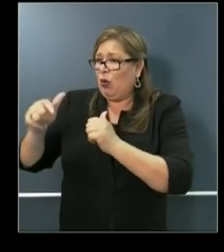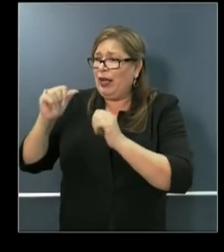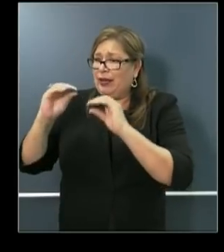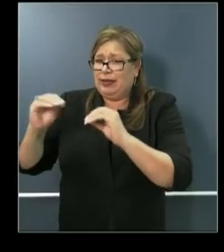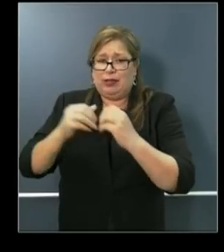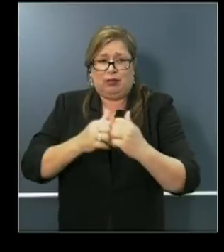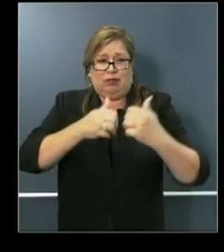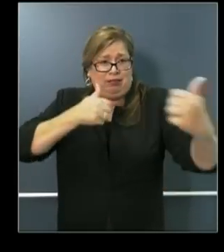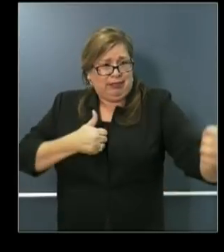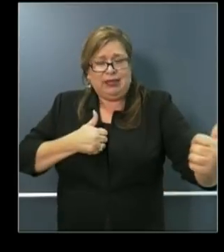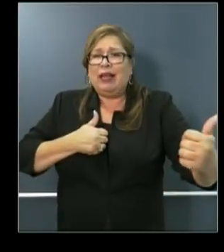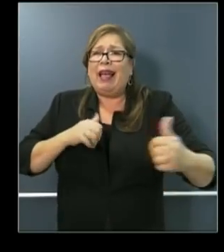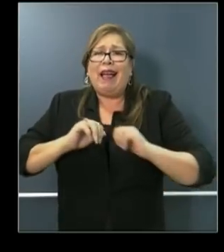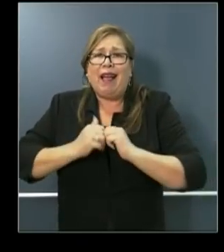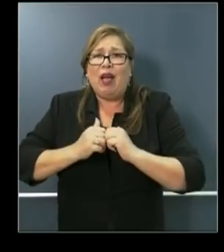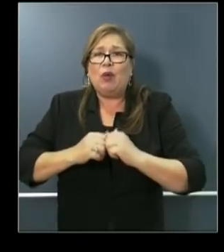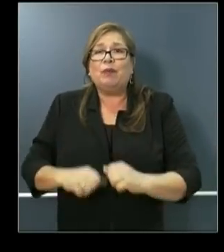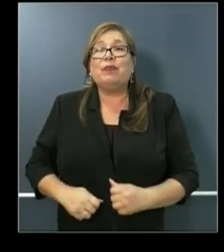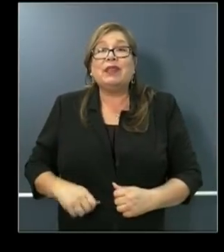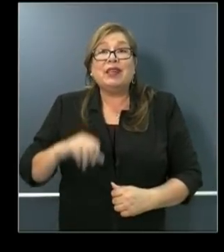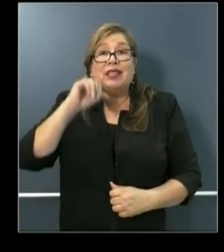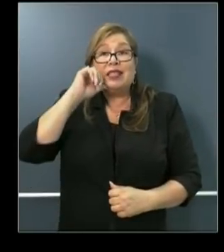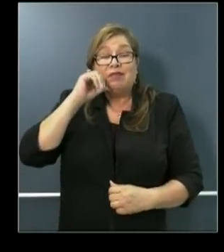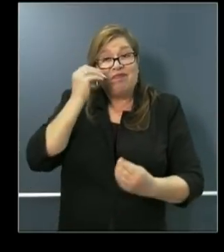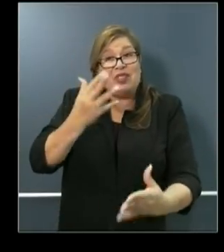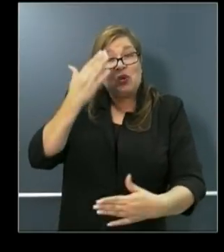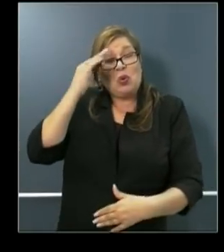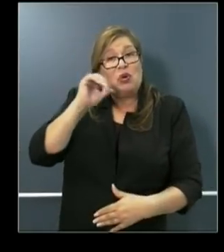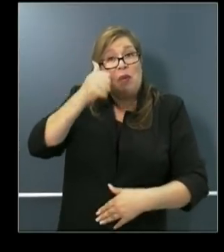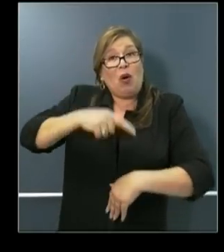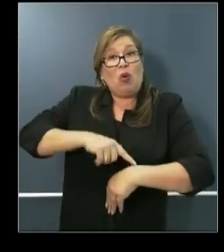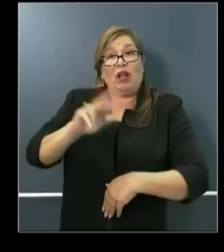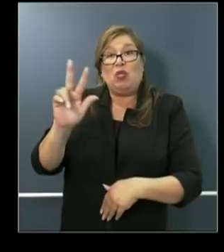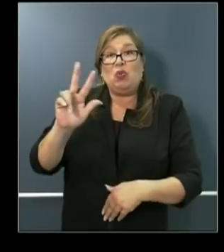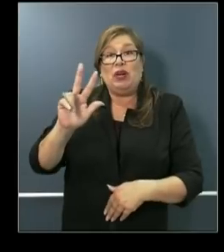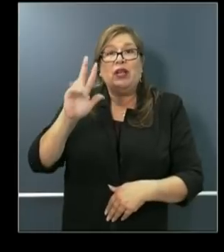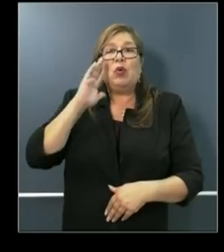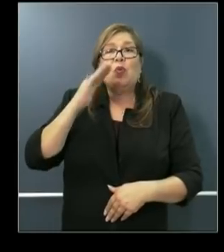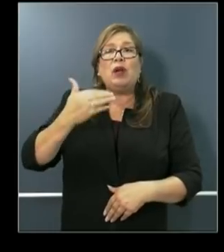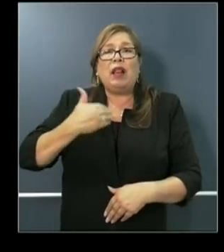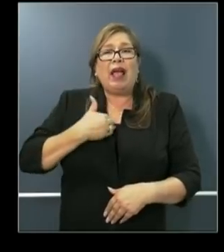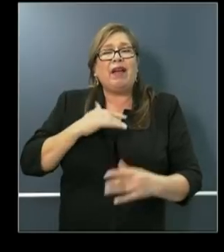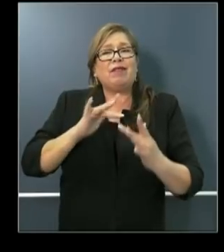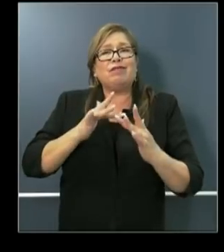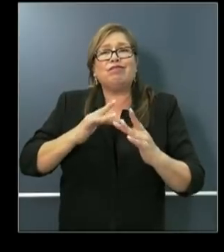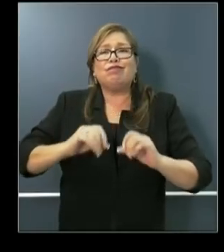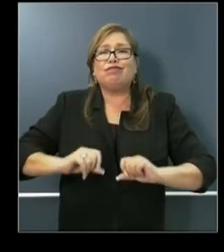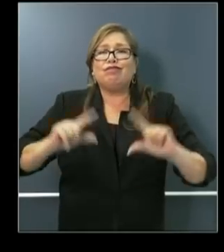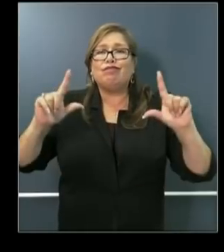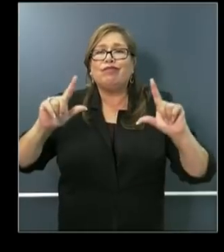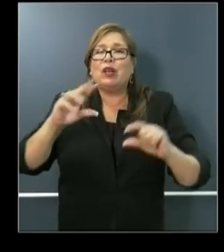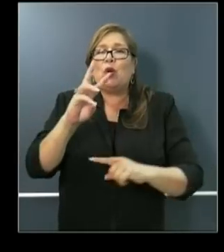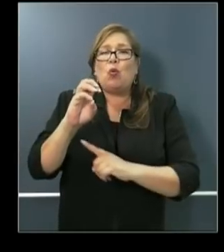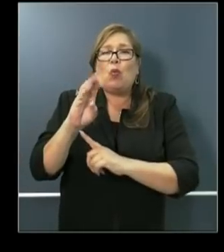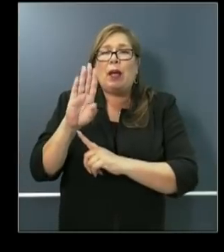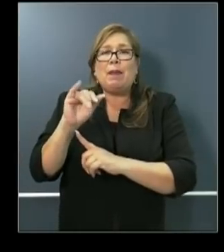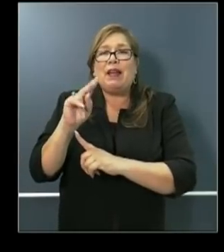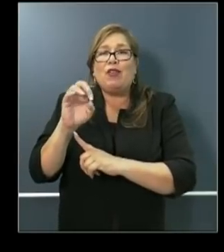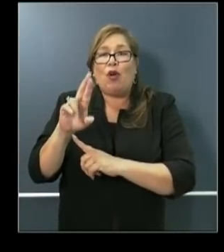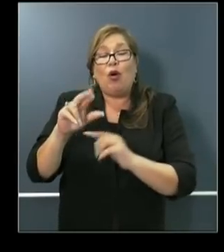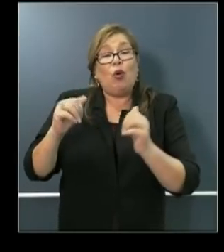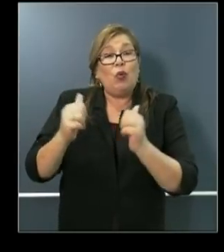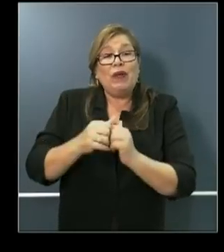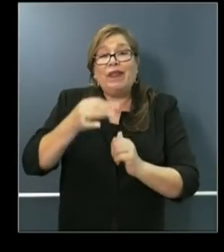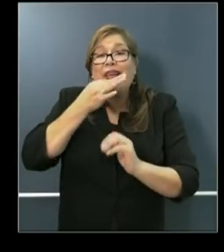Tomorrow there will be at 3 p.m. There will be, for anyone who is interested, there will be a webinar with a number of experts and teachers,